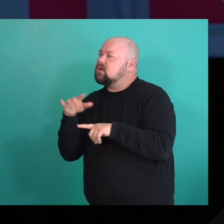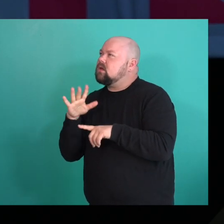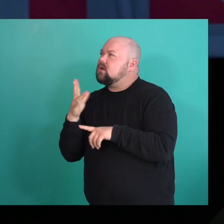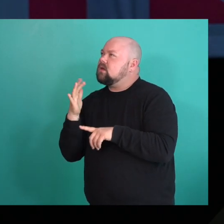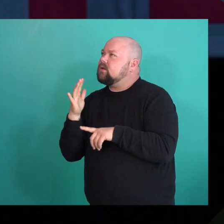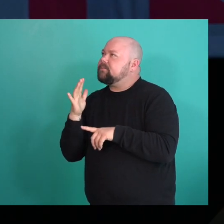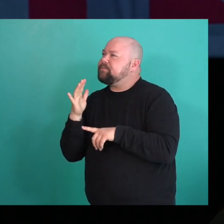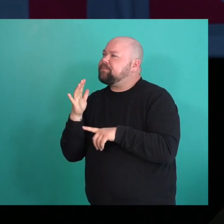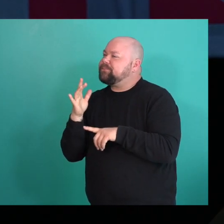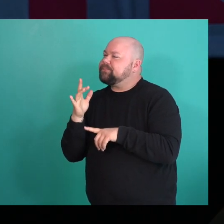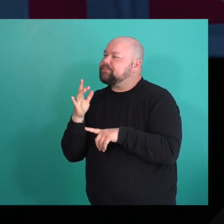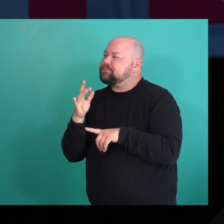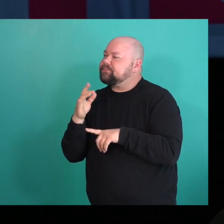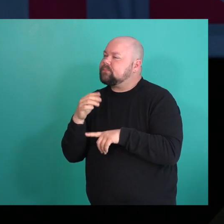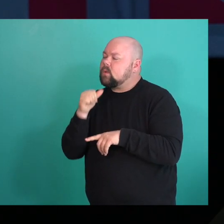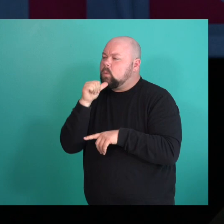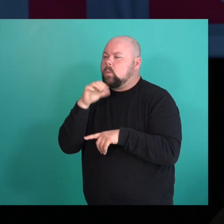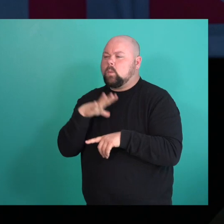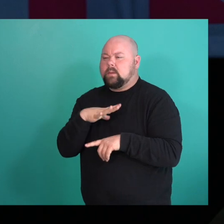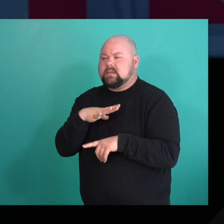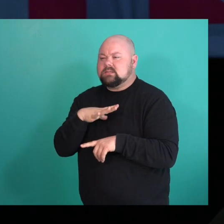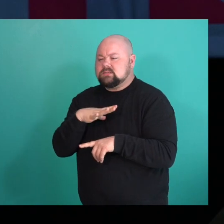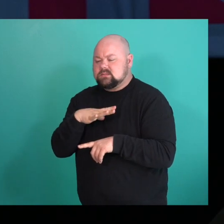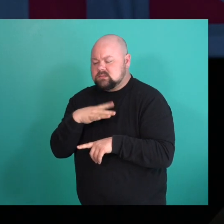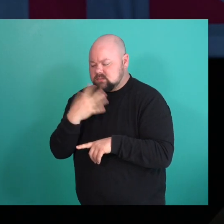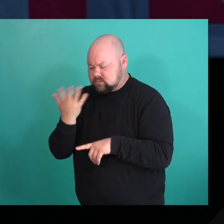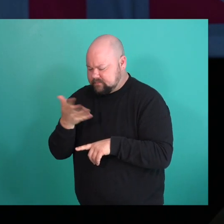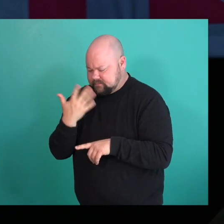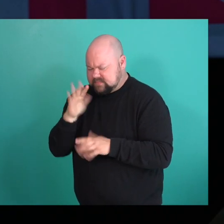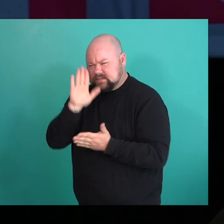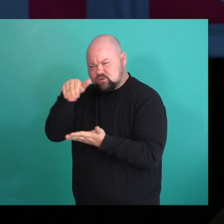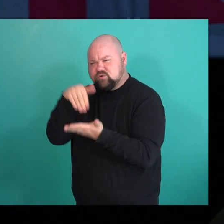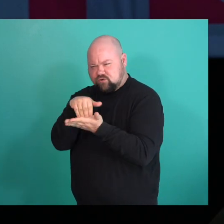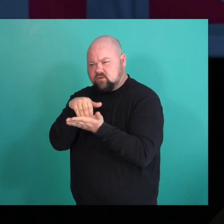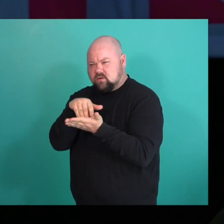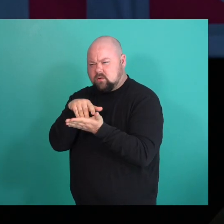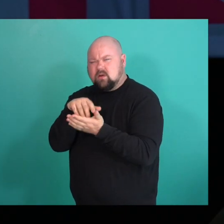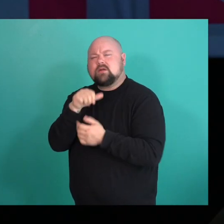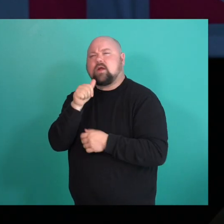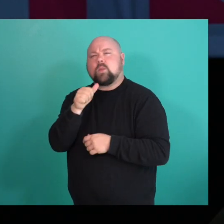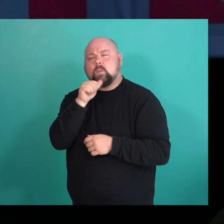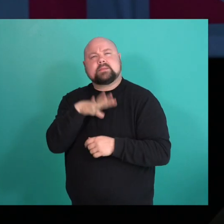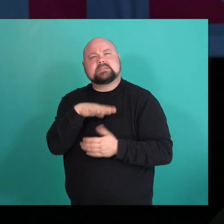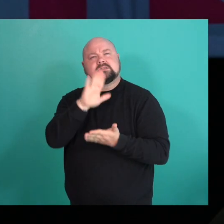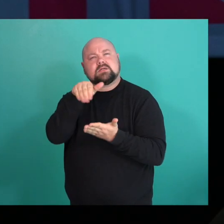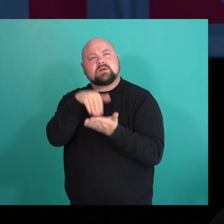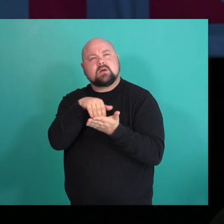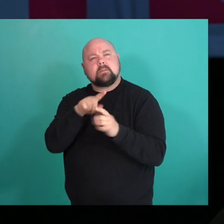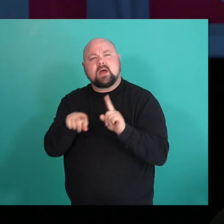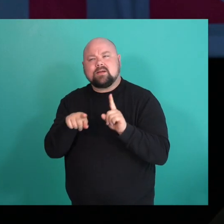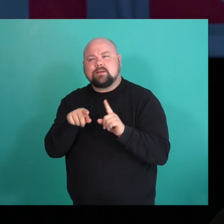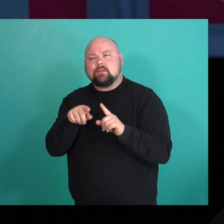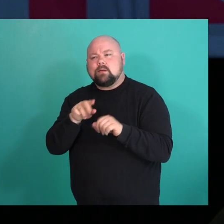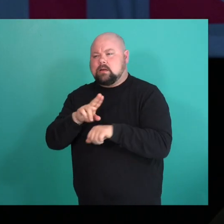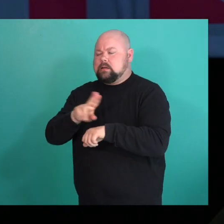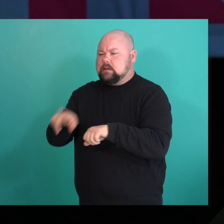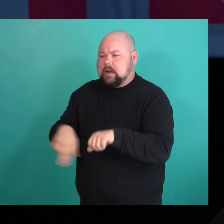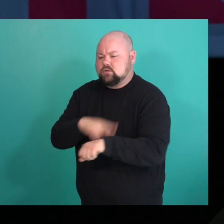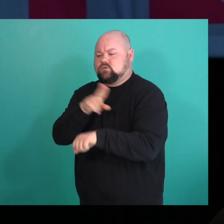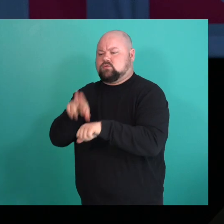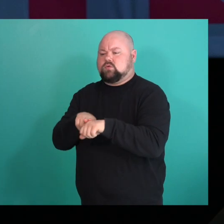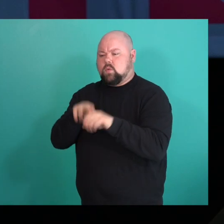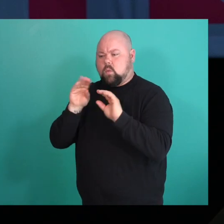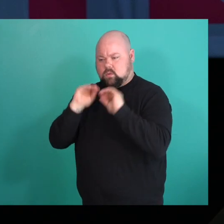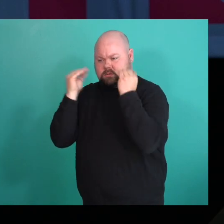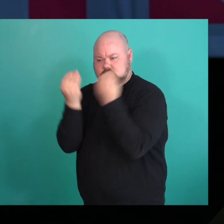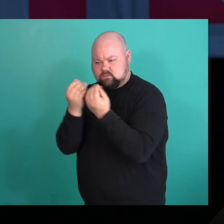was where the women's, the women's center was, not the women's center, but the national organization for women. And